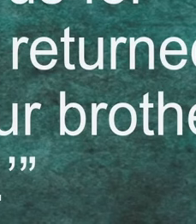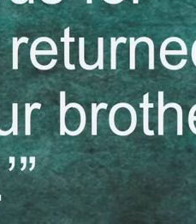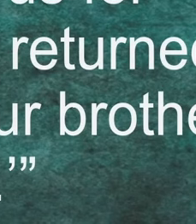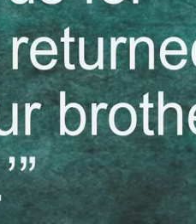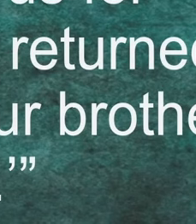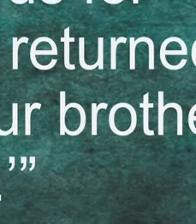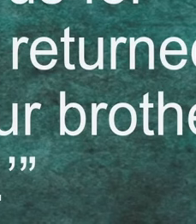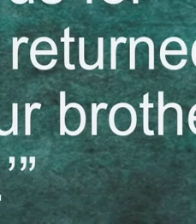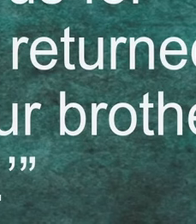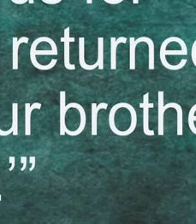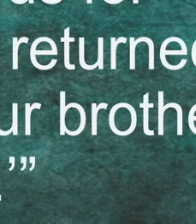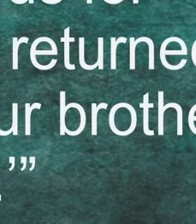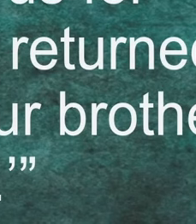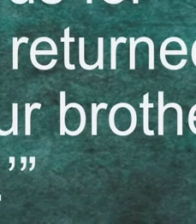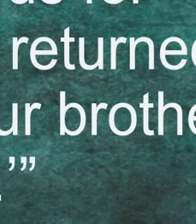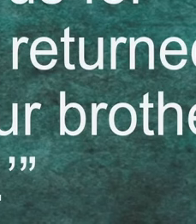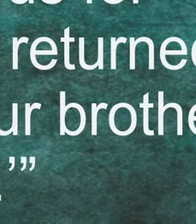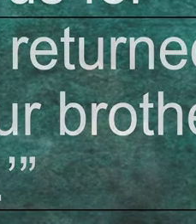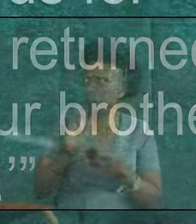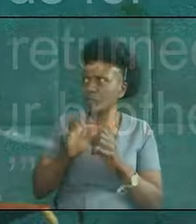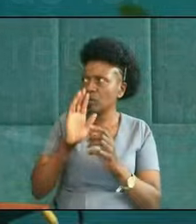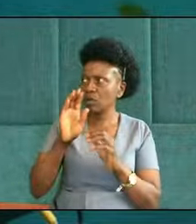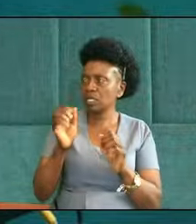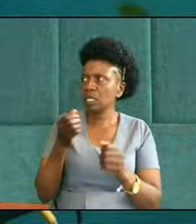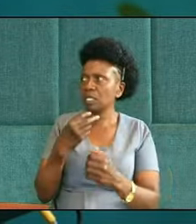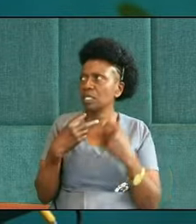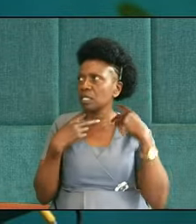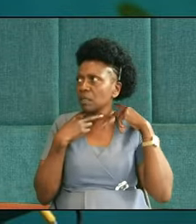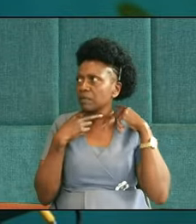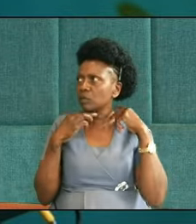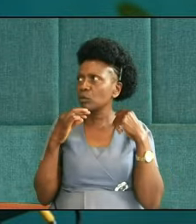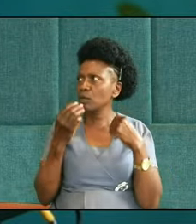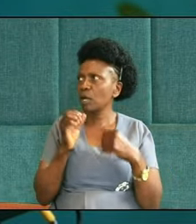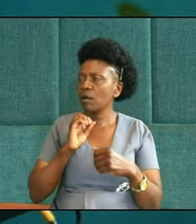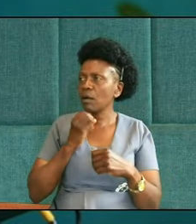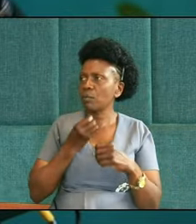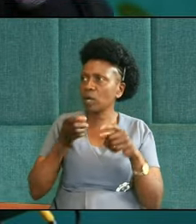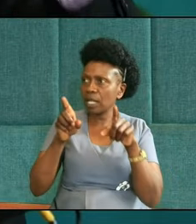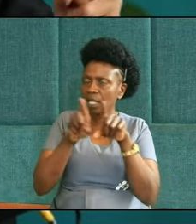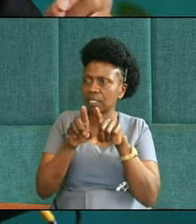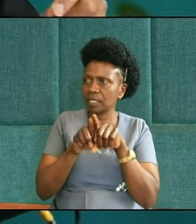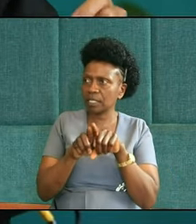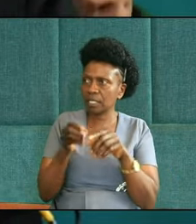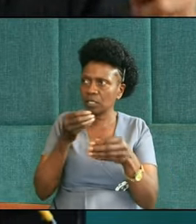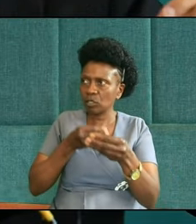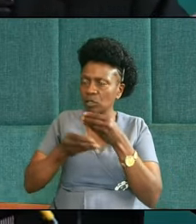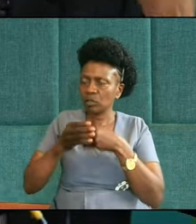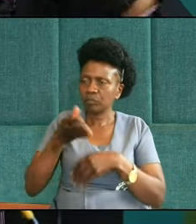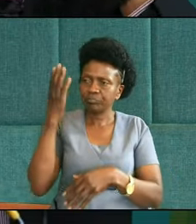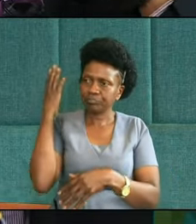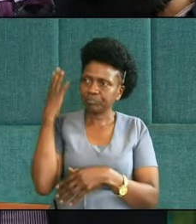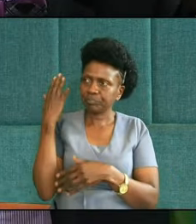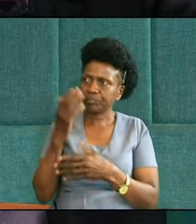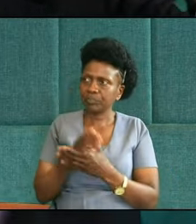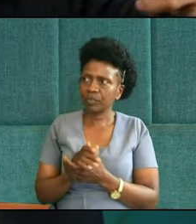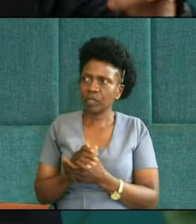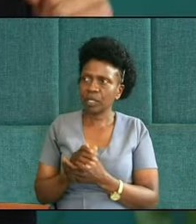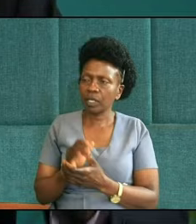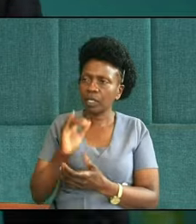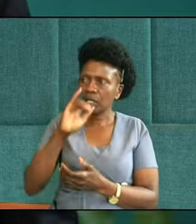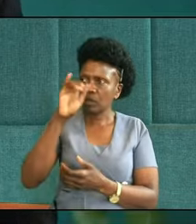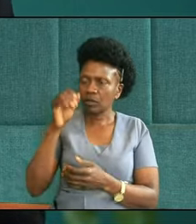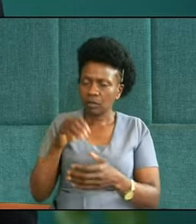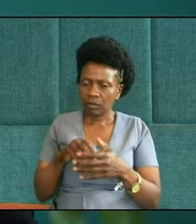cup in his sack. Interesting. Now, they were apparently convinced that Benjamin had done what? He had